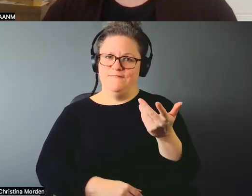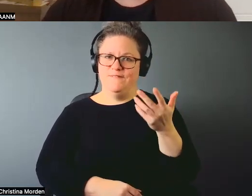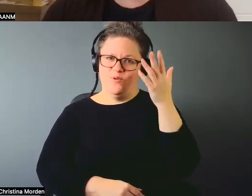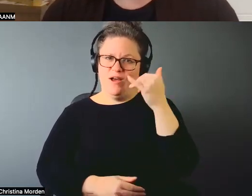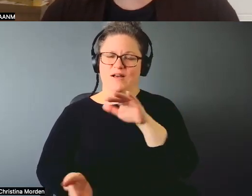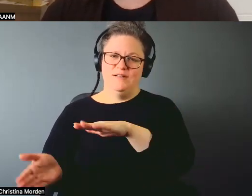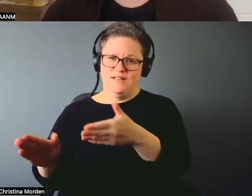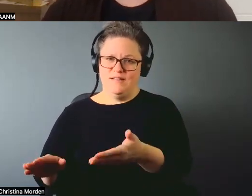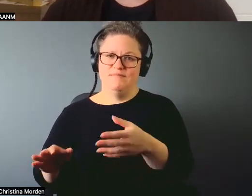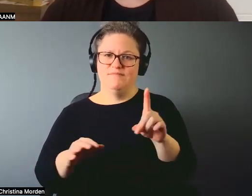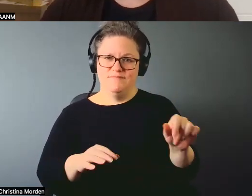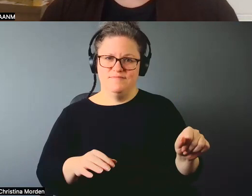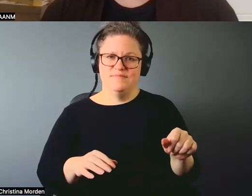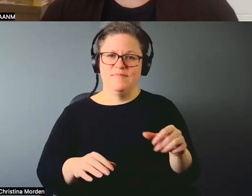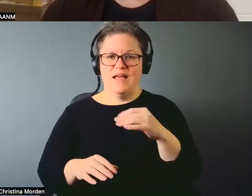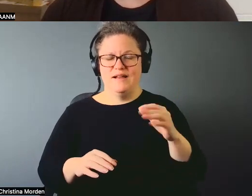socialization.